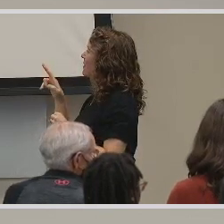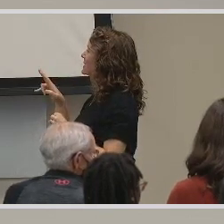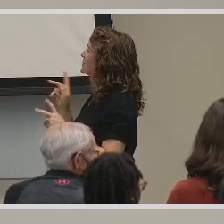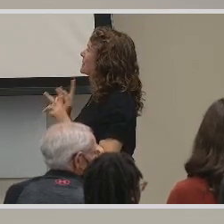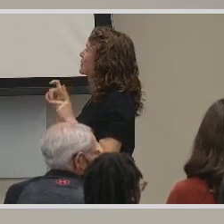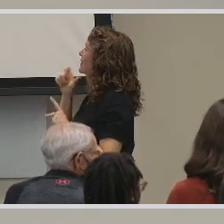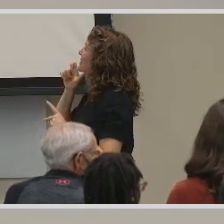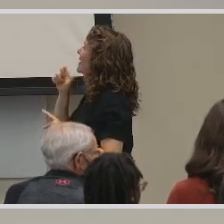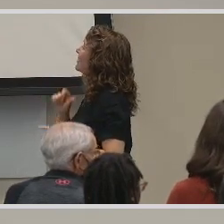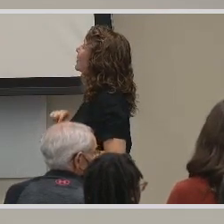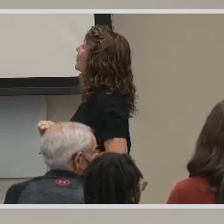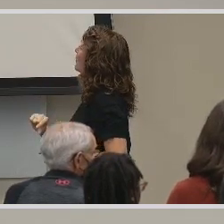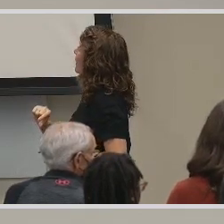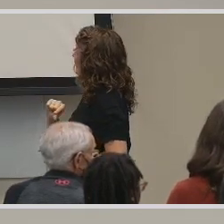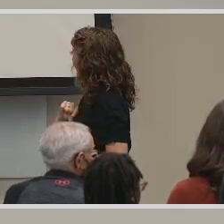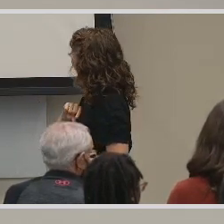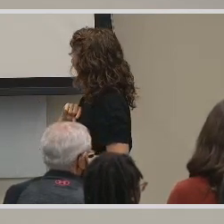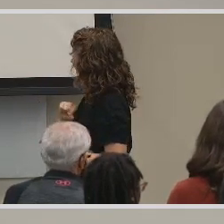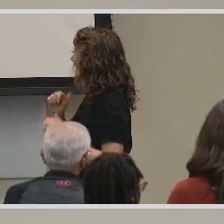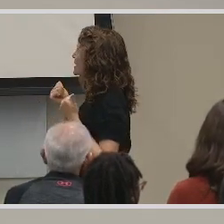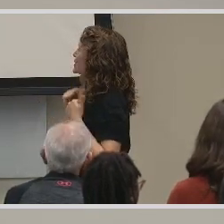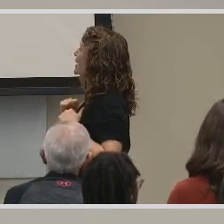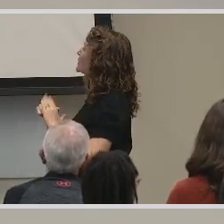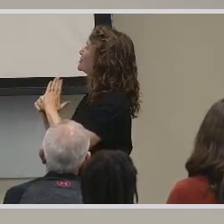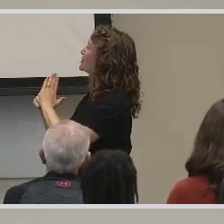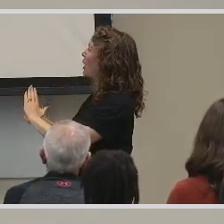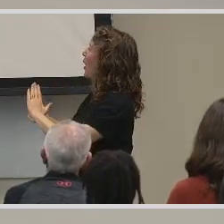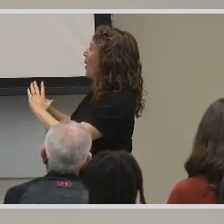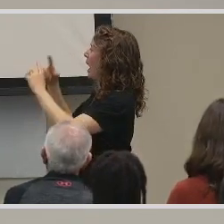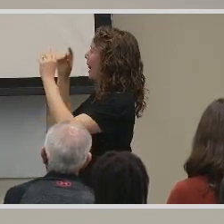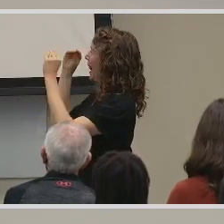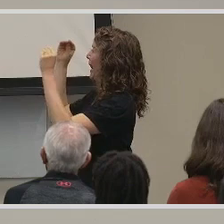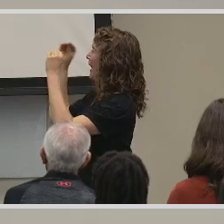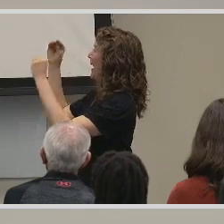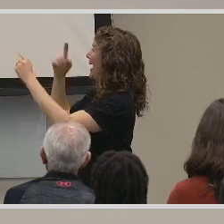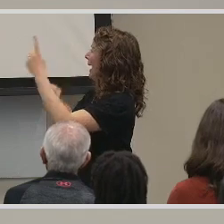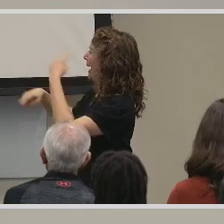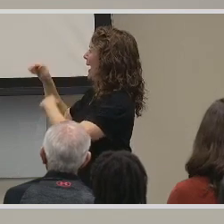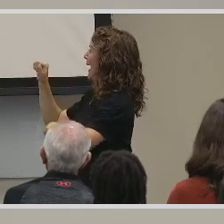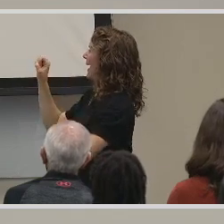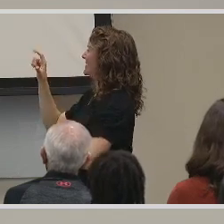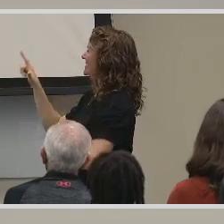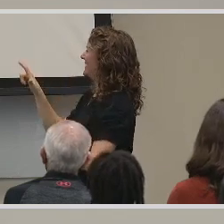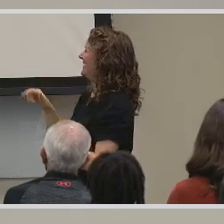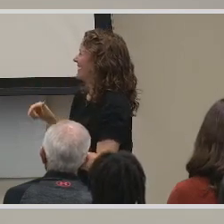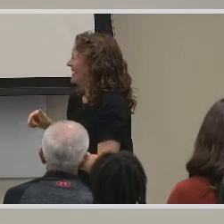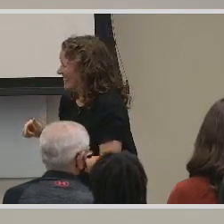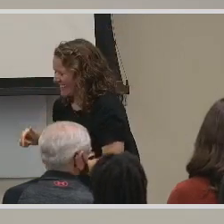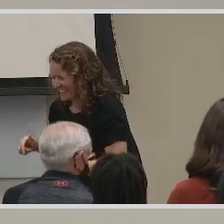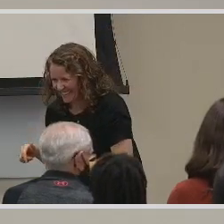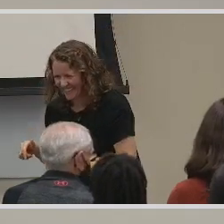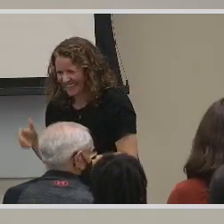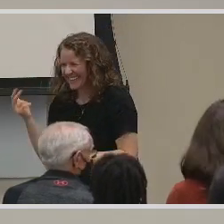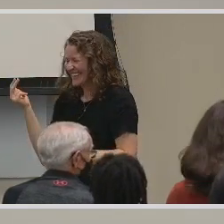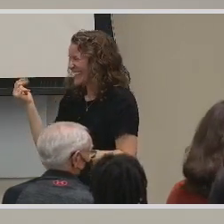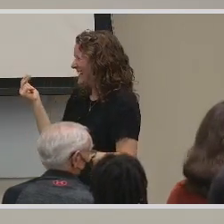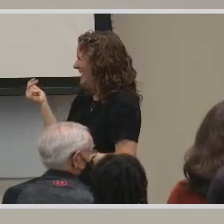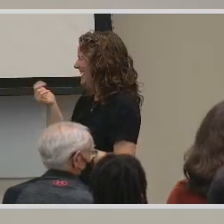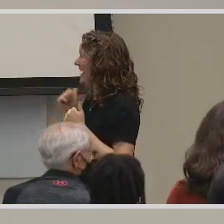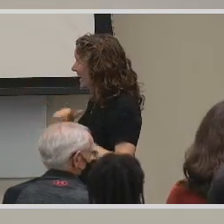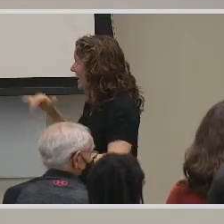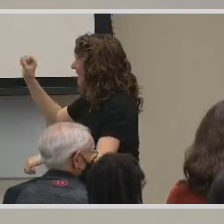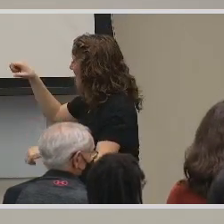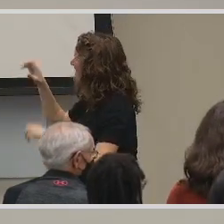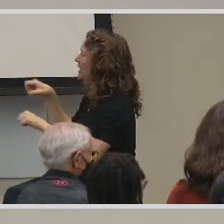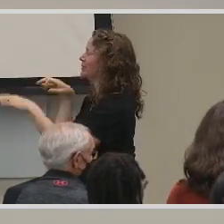not qualified, trying to show people ASL and trying to, I don't know, teach. Yeah.